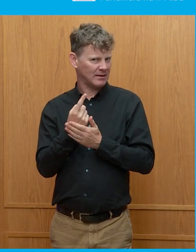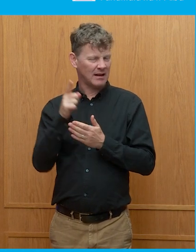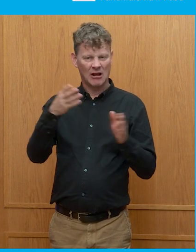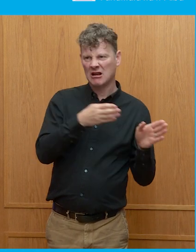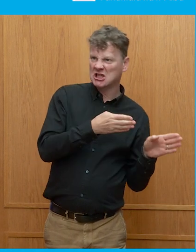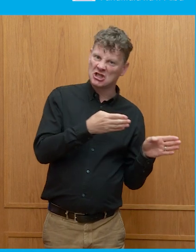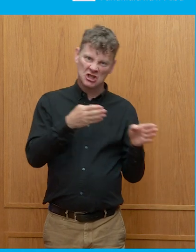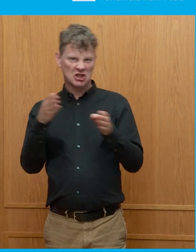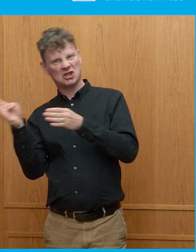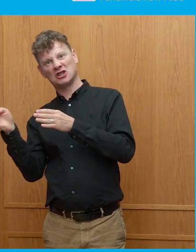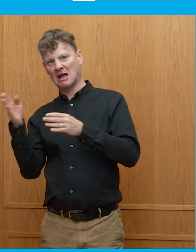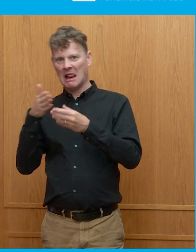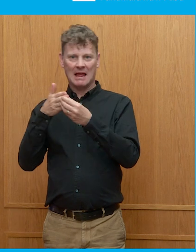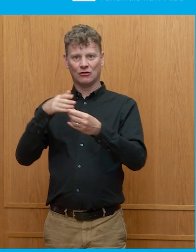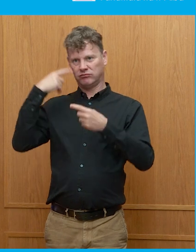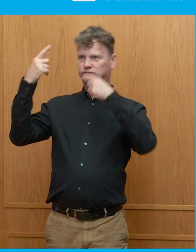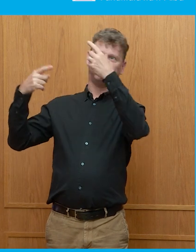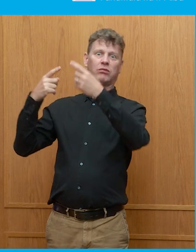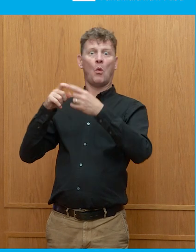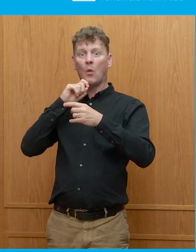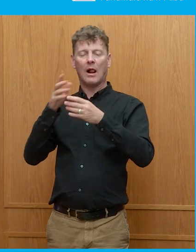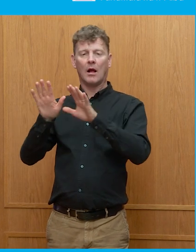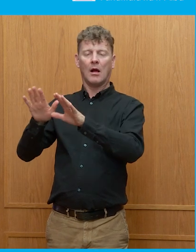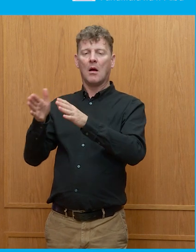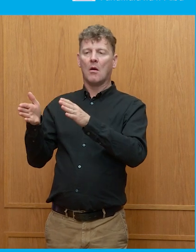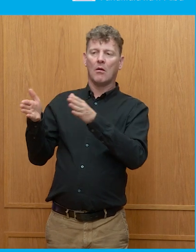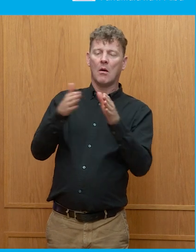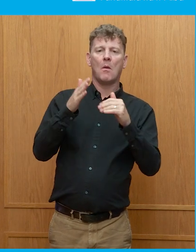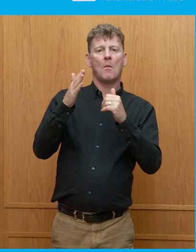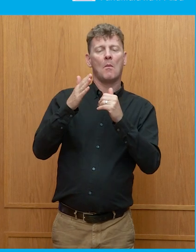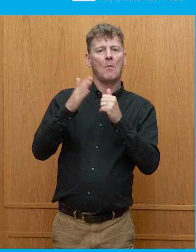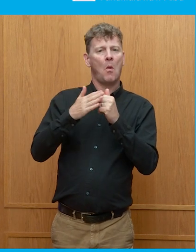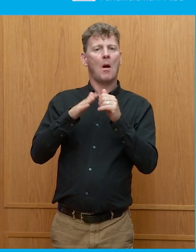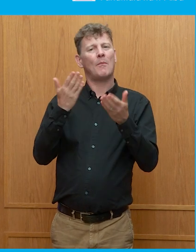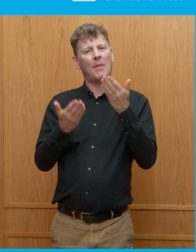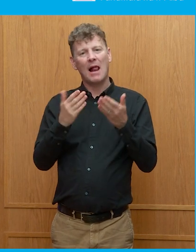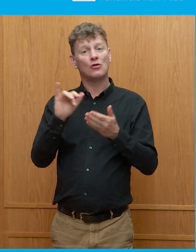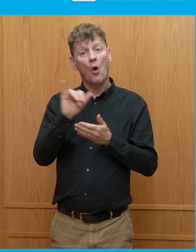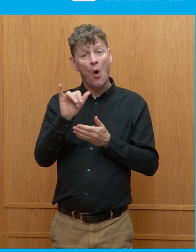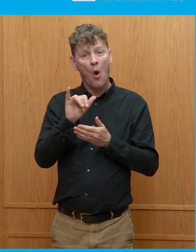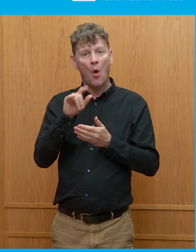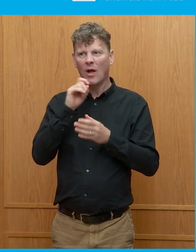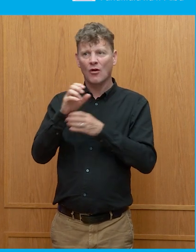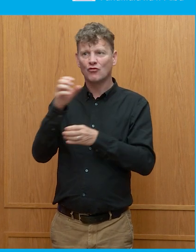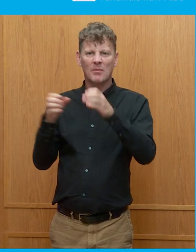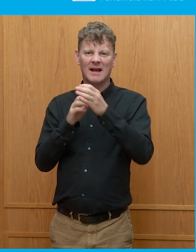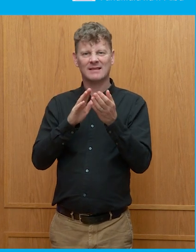again in terms of its leadership? Or are we going to find that we have many populists who aren't quite as good at it? Or are we going to find that we have people